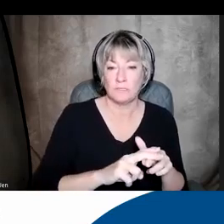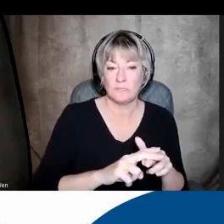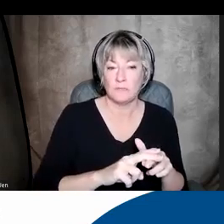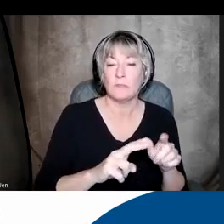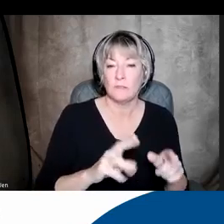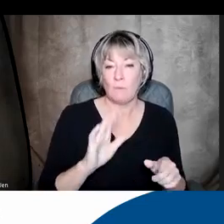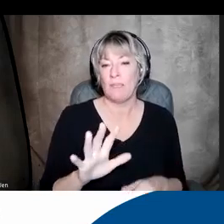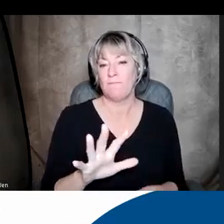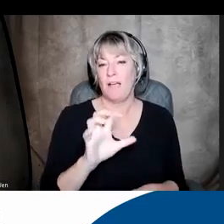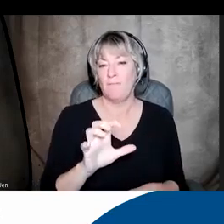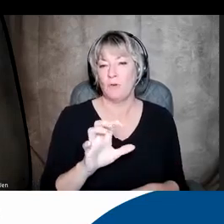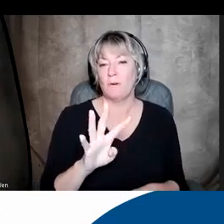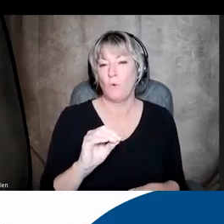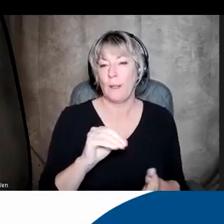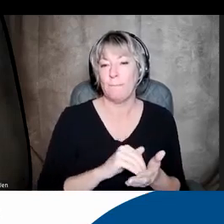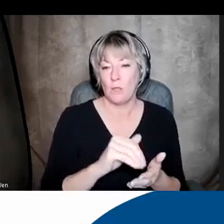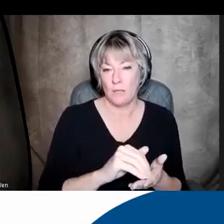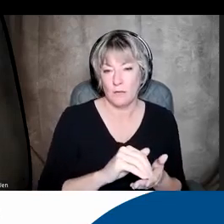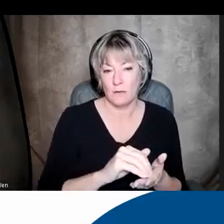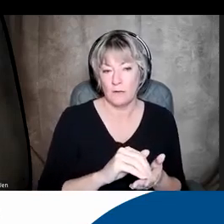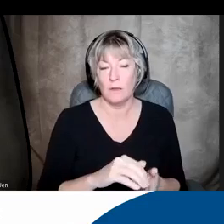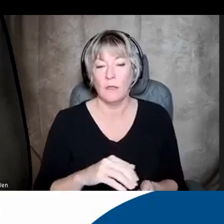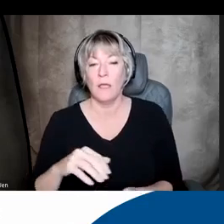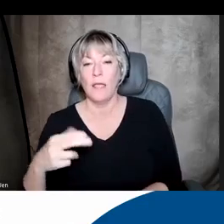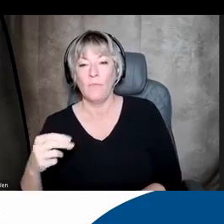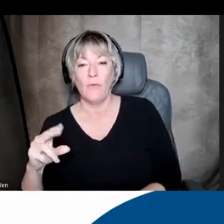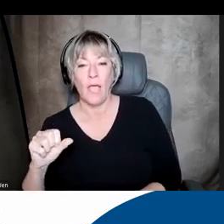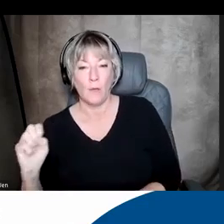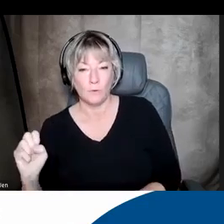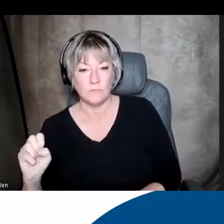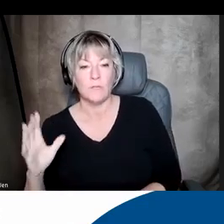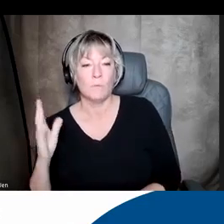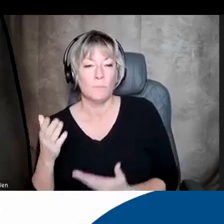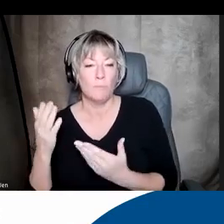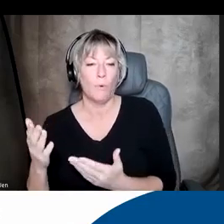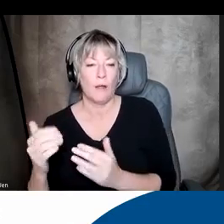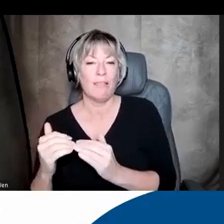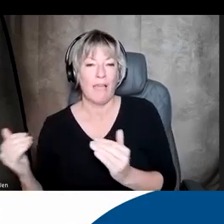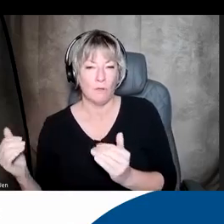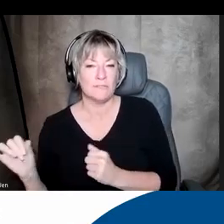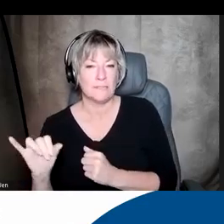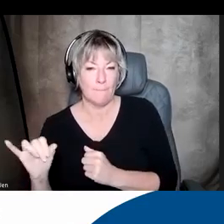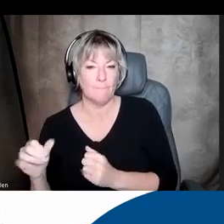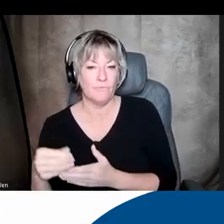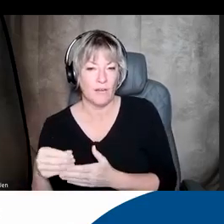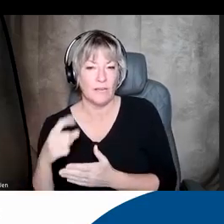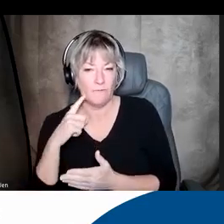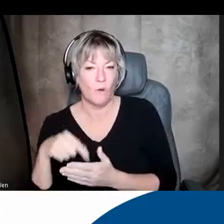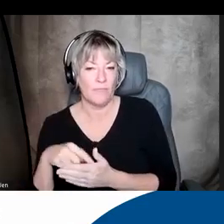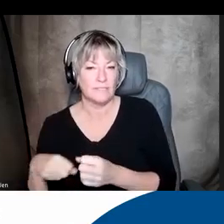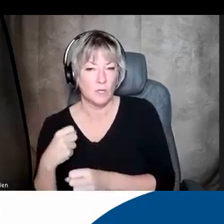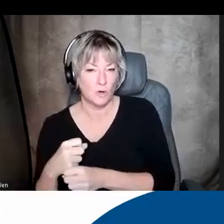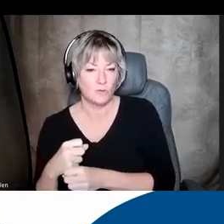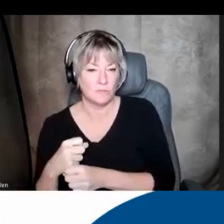that would be $540 million. And on the House side, they would propose level funding at this year's rate,